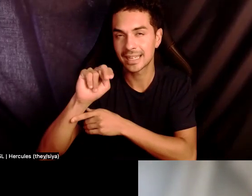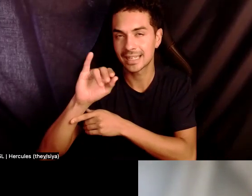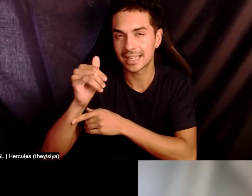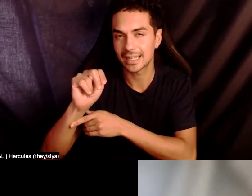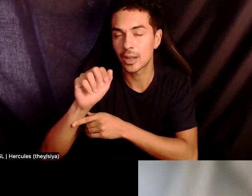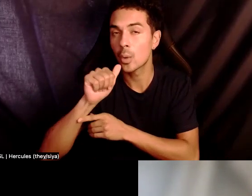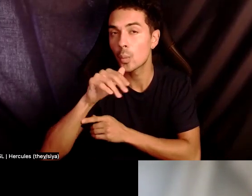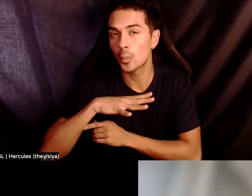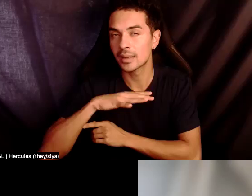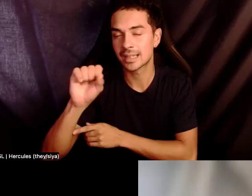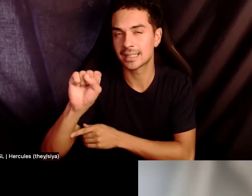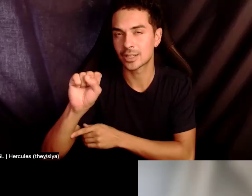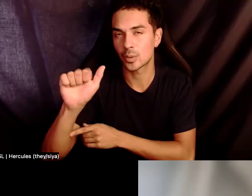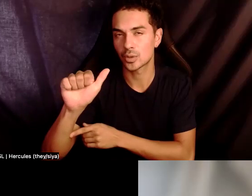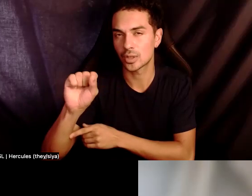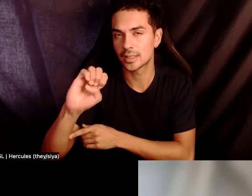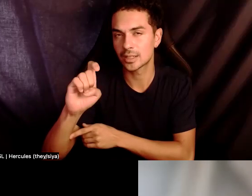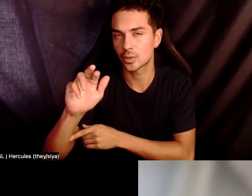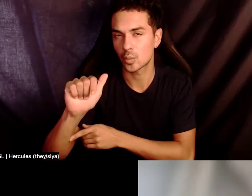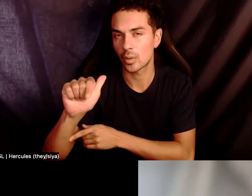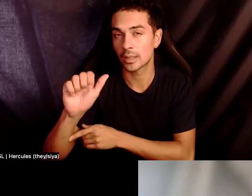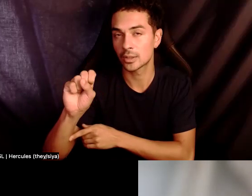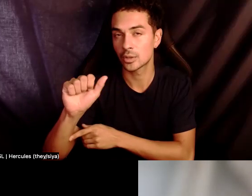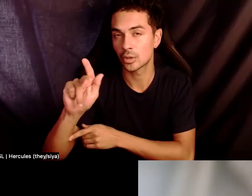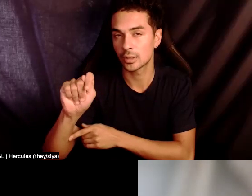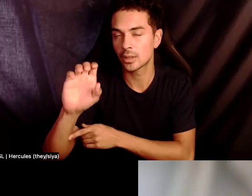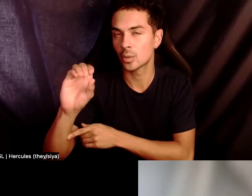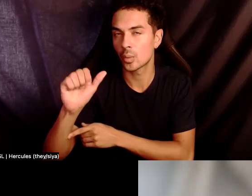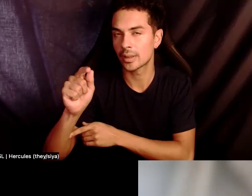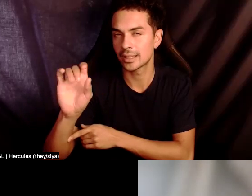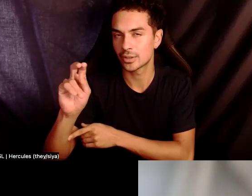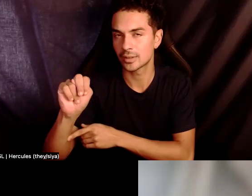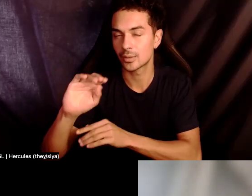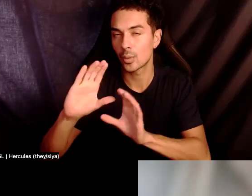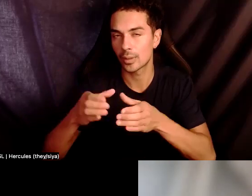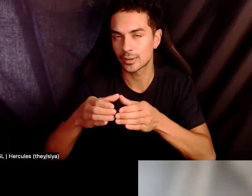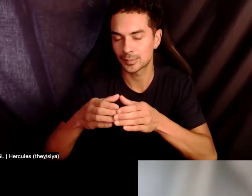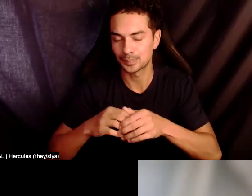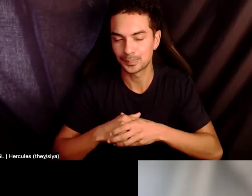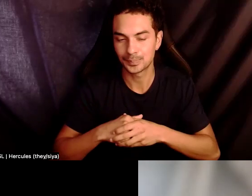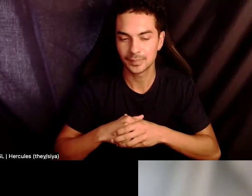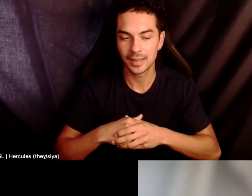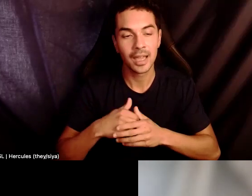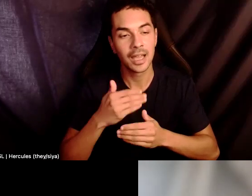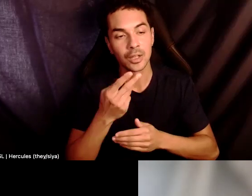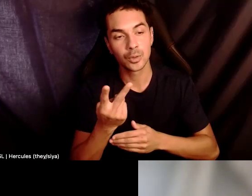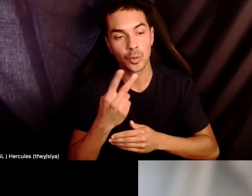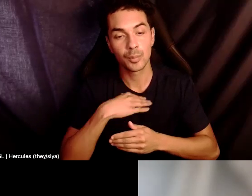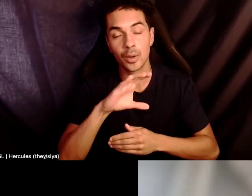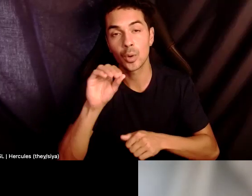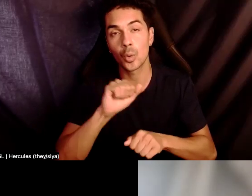so happy to be here with some of my colleagues. I'm here with two of my coworkers,